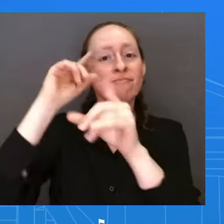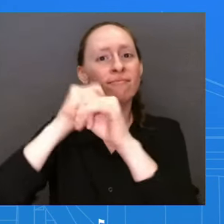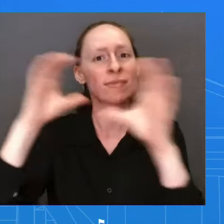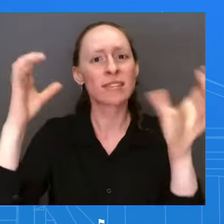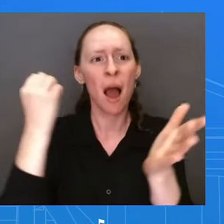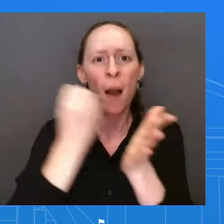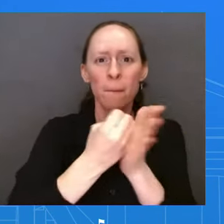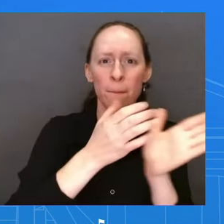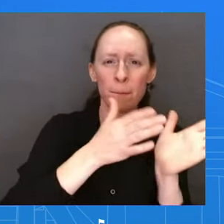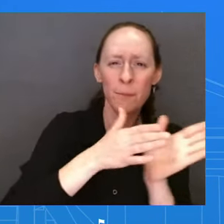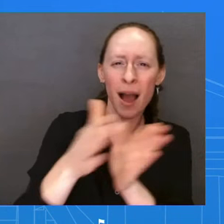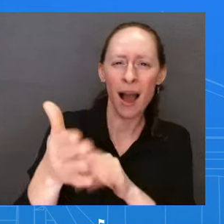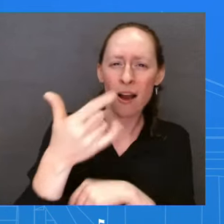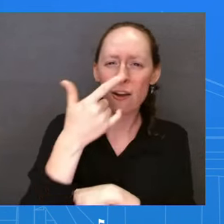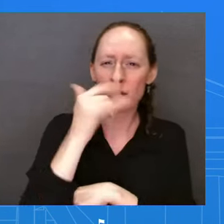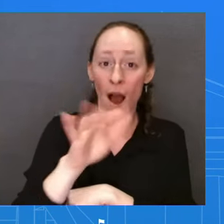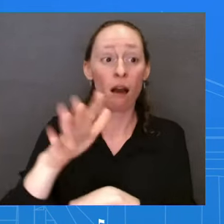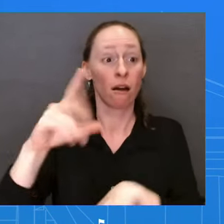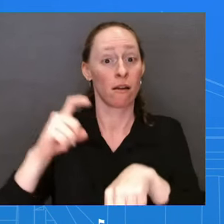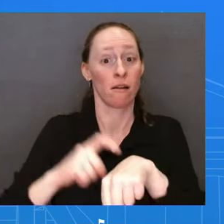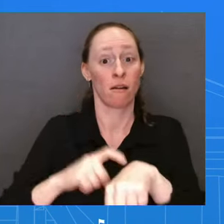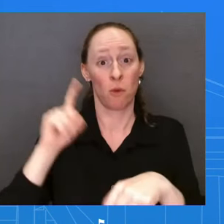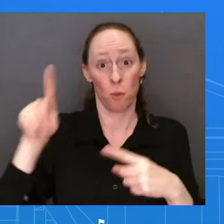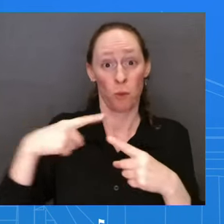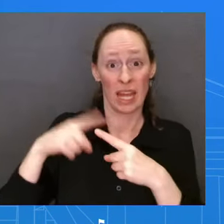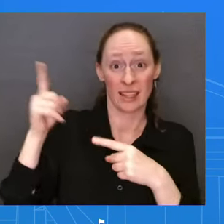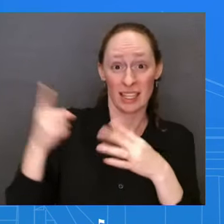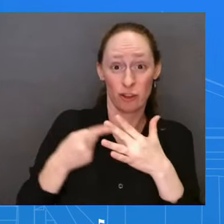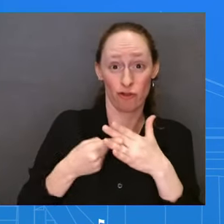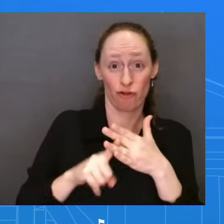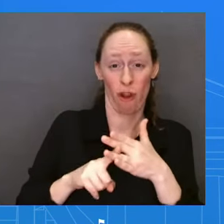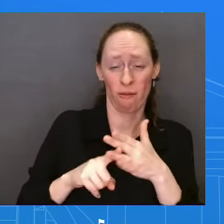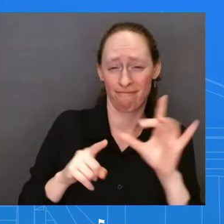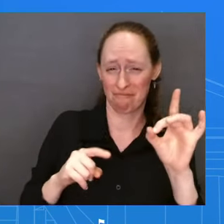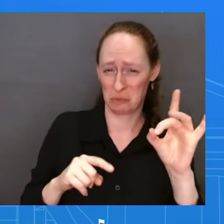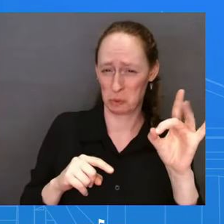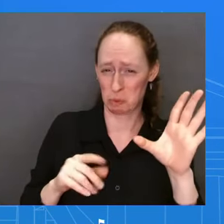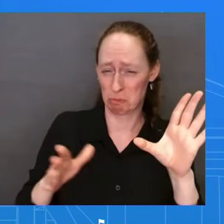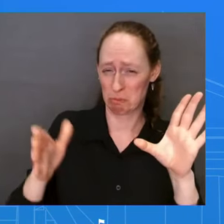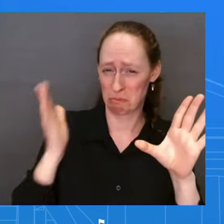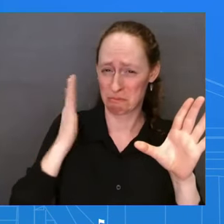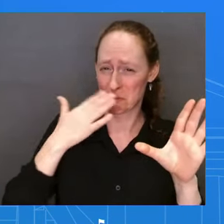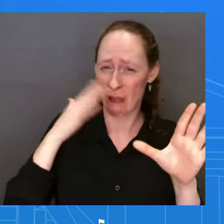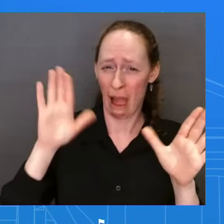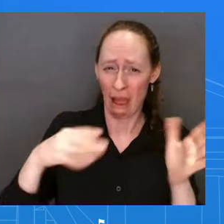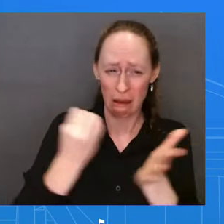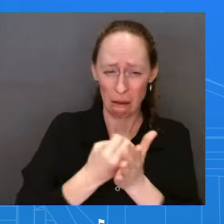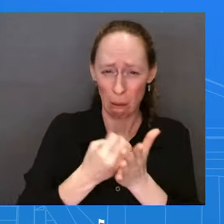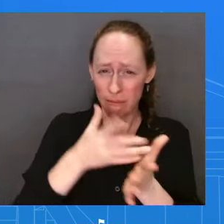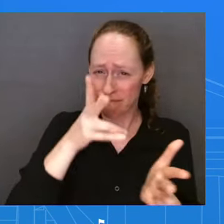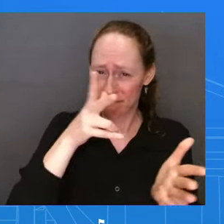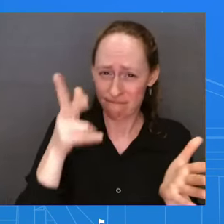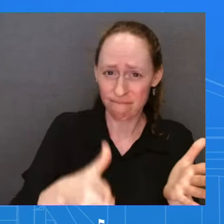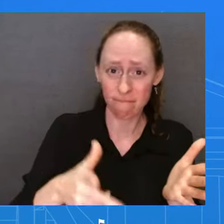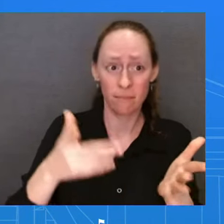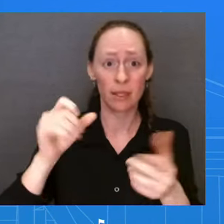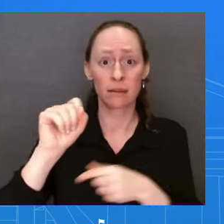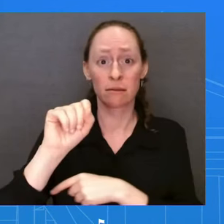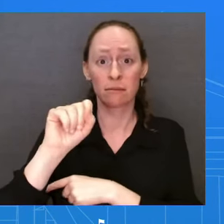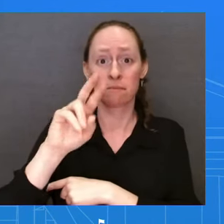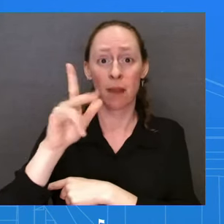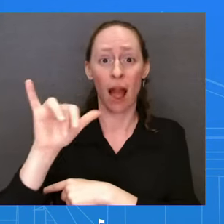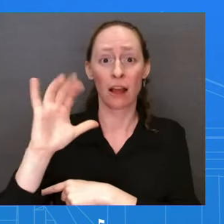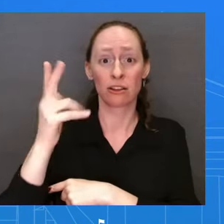chains had broken down. But instead of going for a short-term fix, the President recognized that many of the challenges in our economy